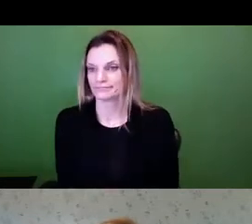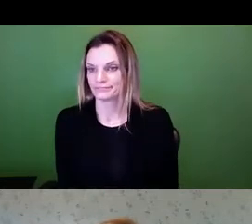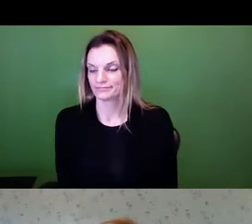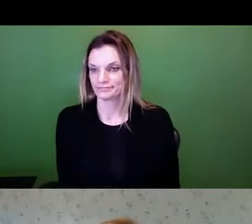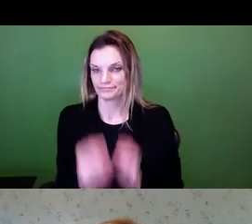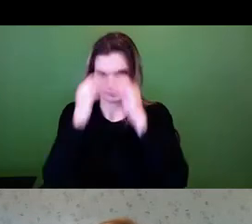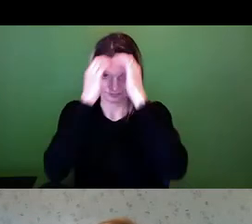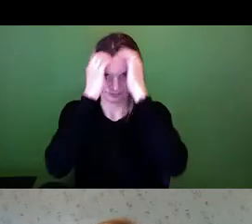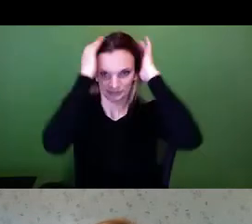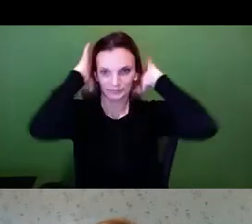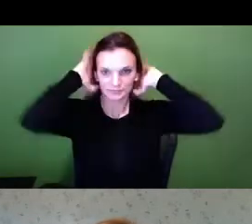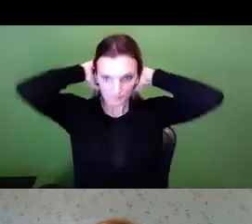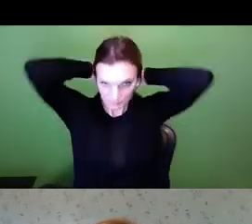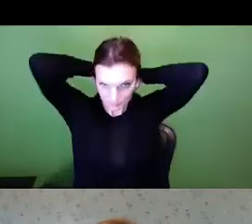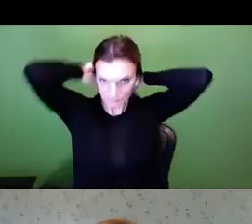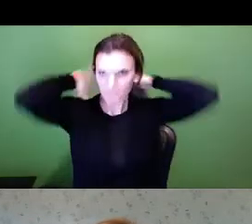Next